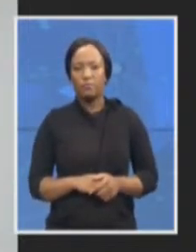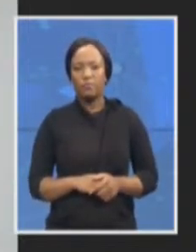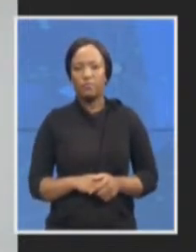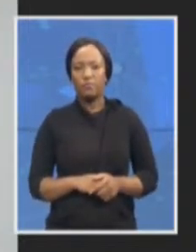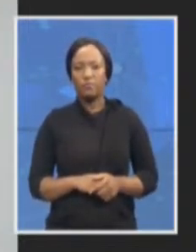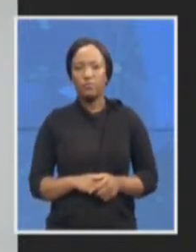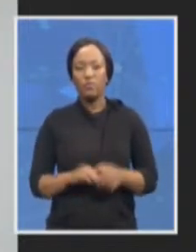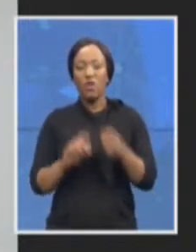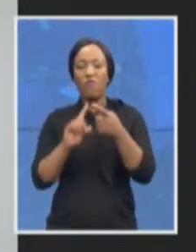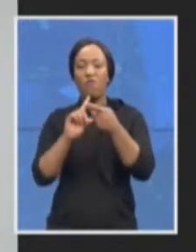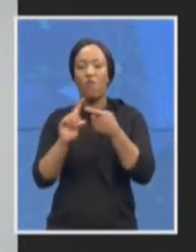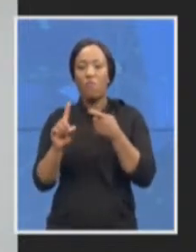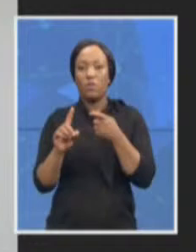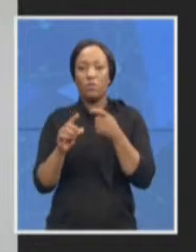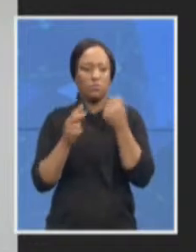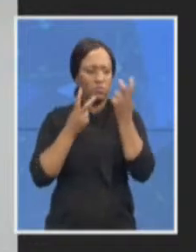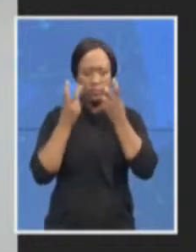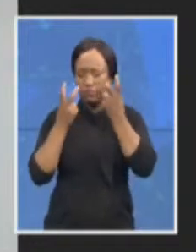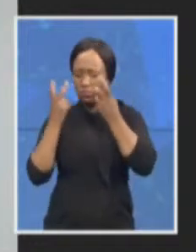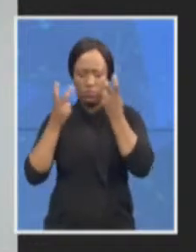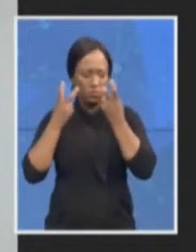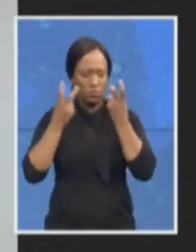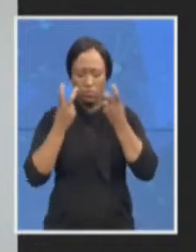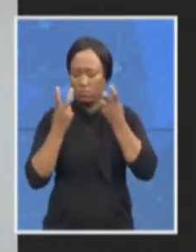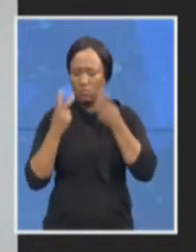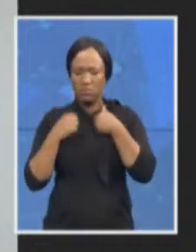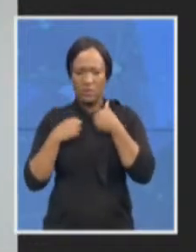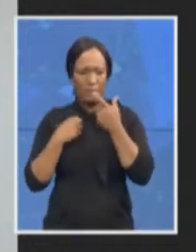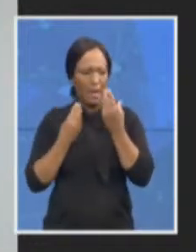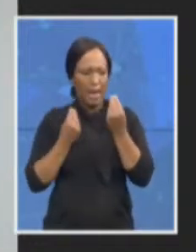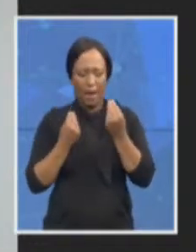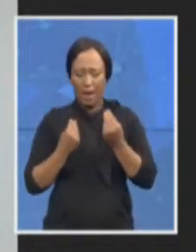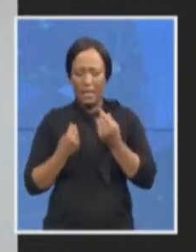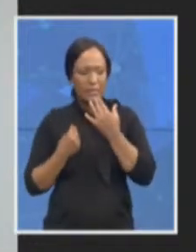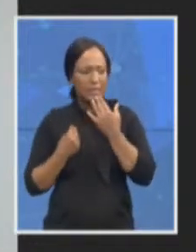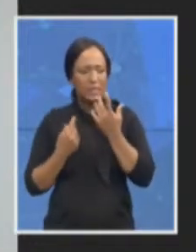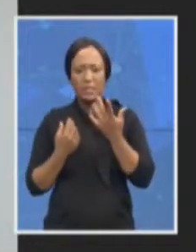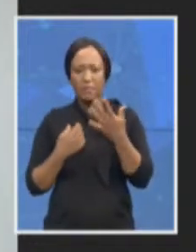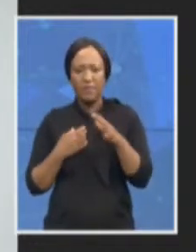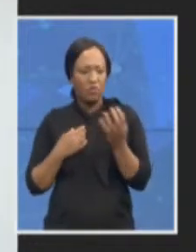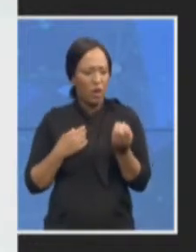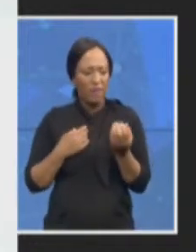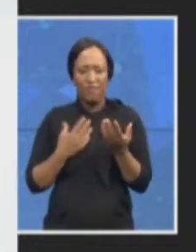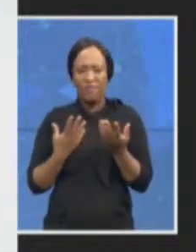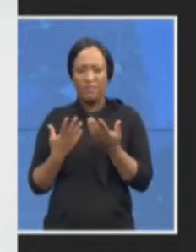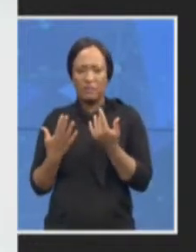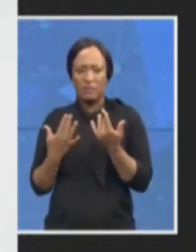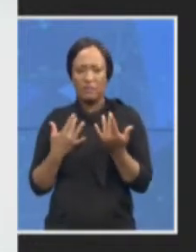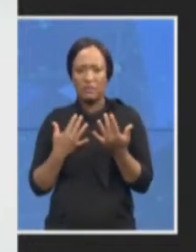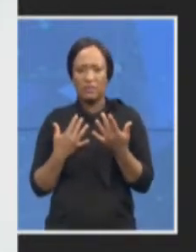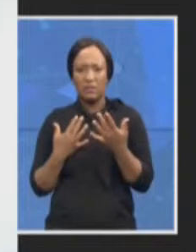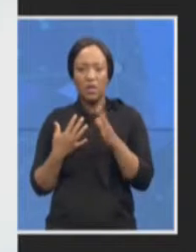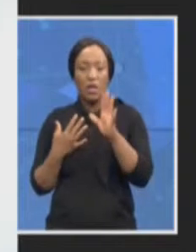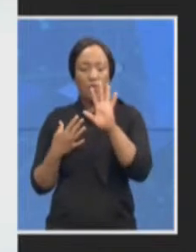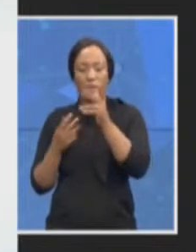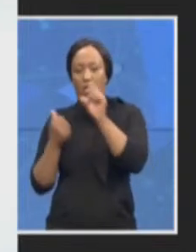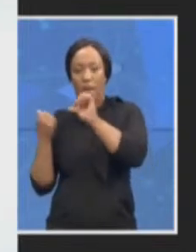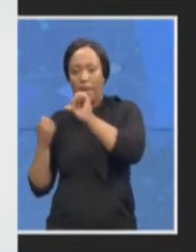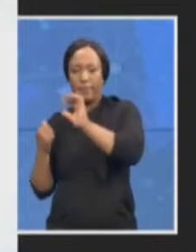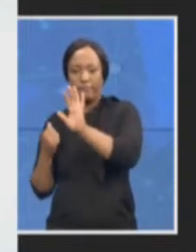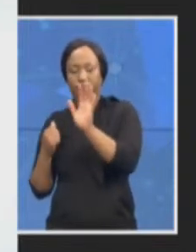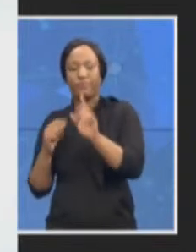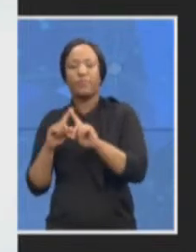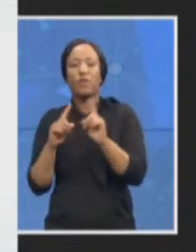the numbers I had it earlier I will come back to the numbers that we are